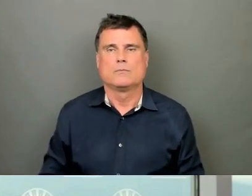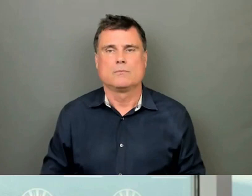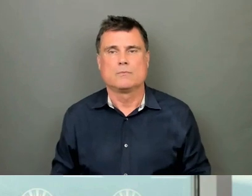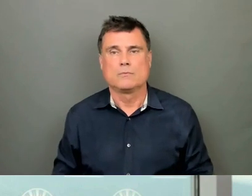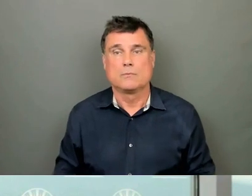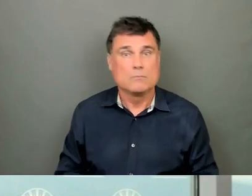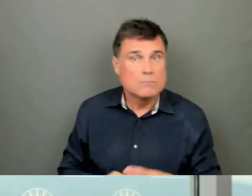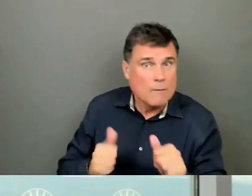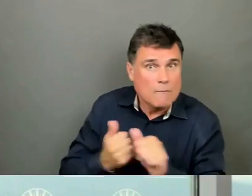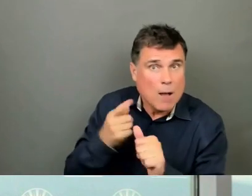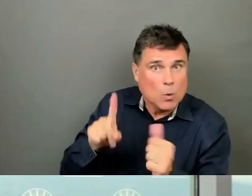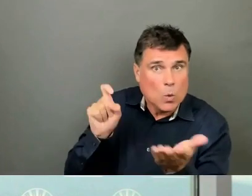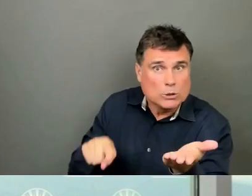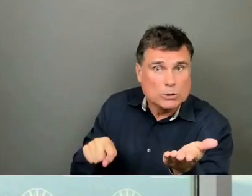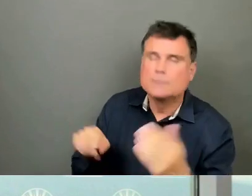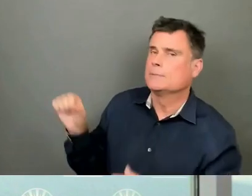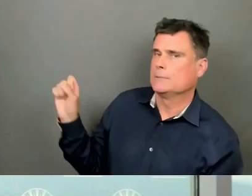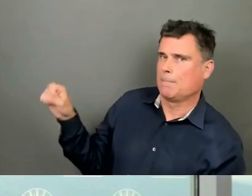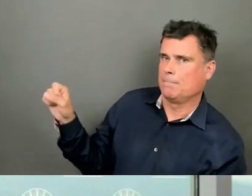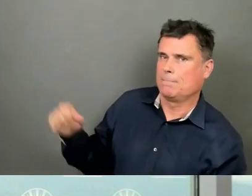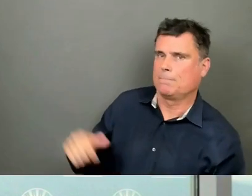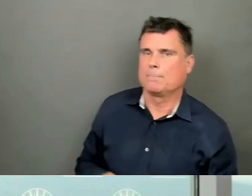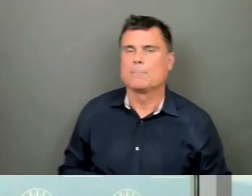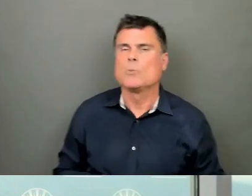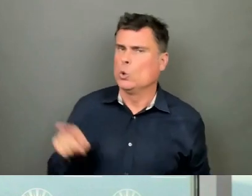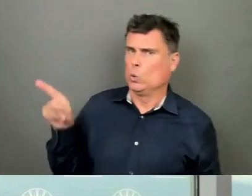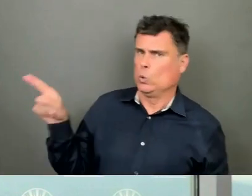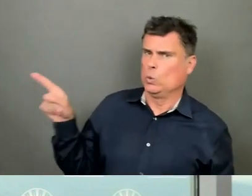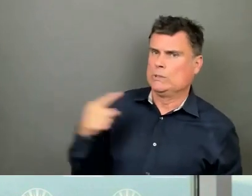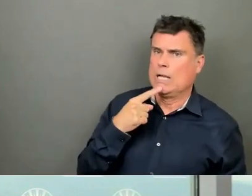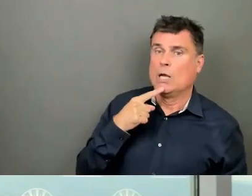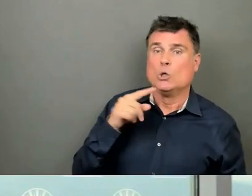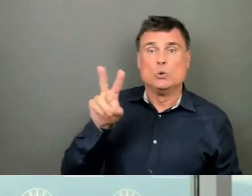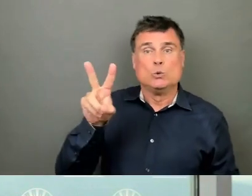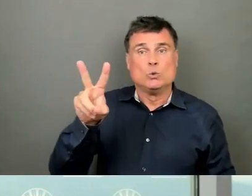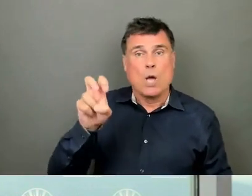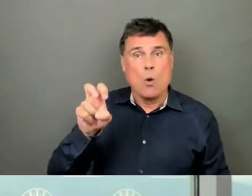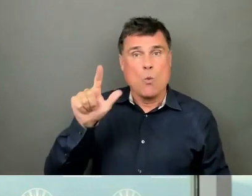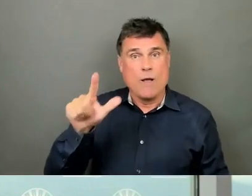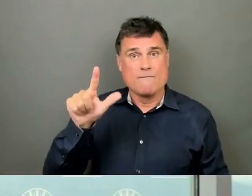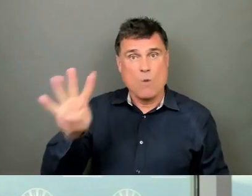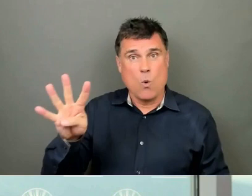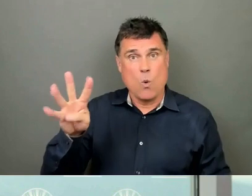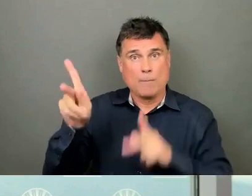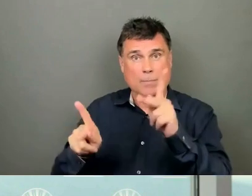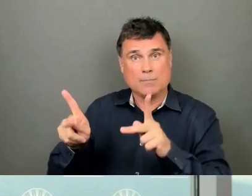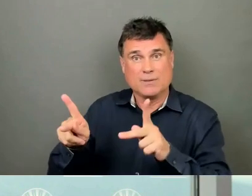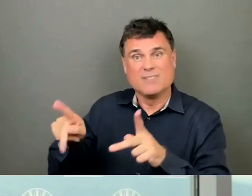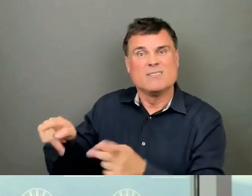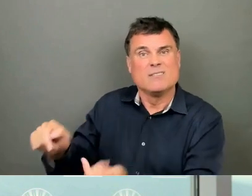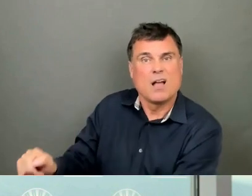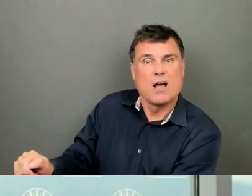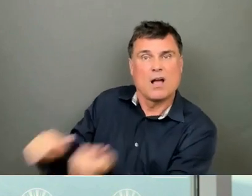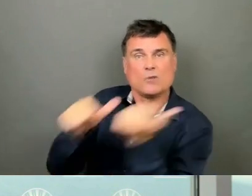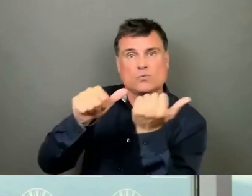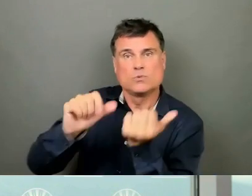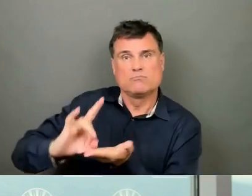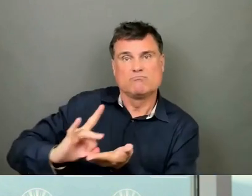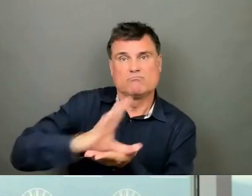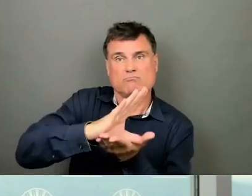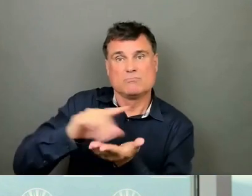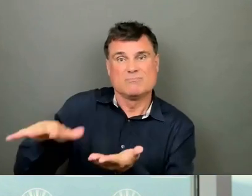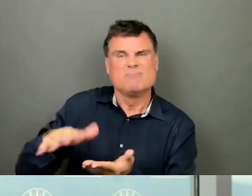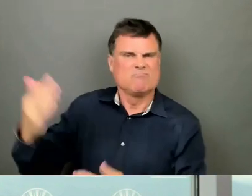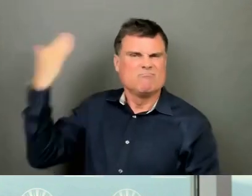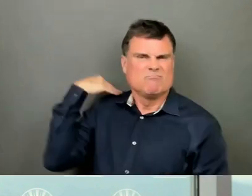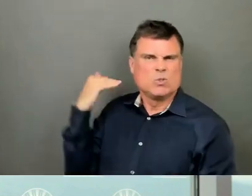Lisa, did you have a follow-up? Yes, you mentioned 224 people were evicted those long years ago. And can you